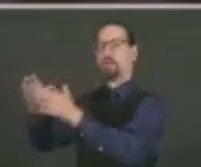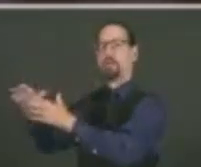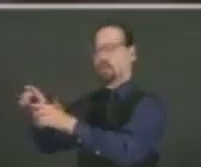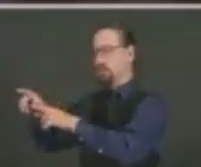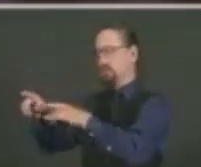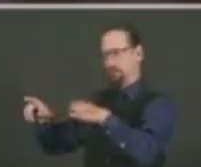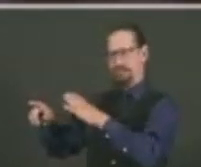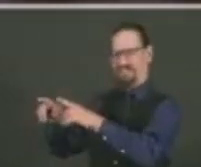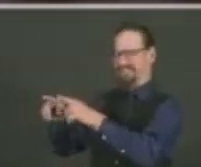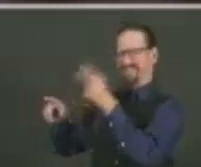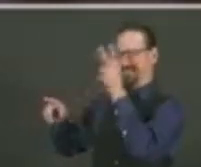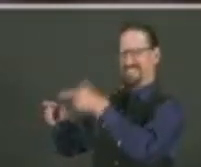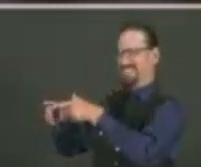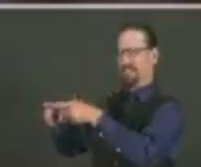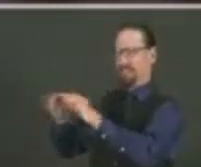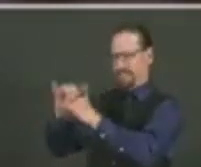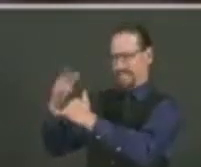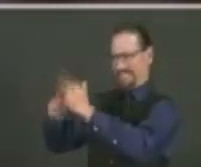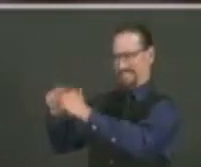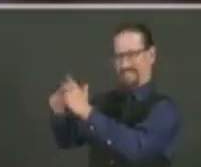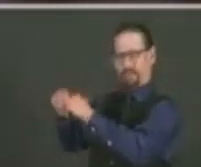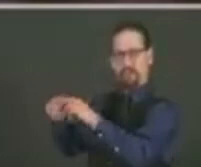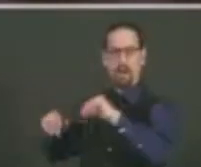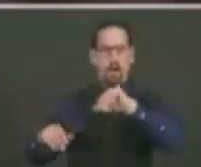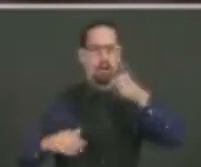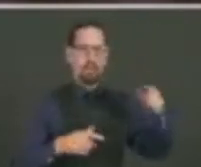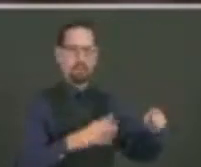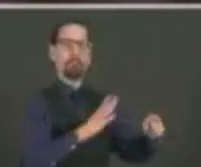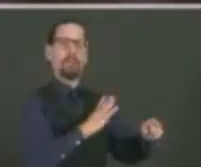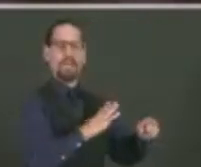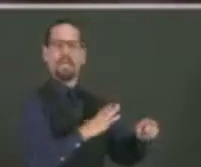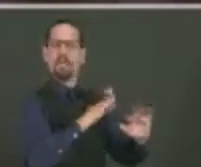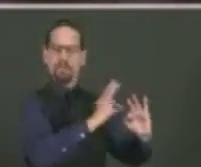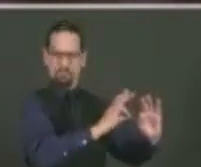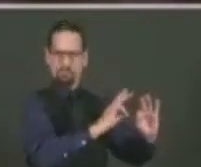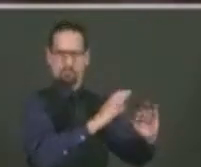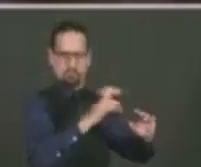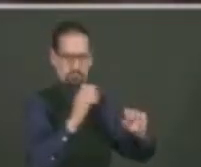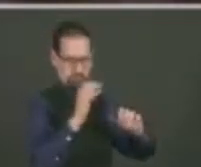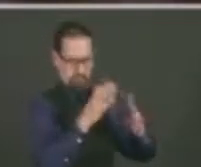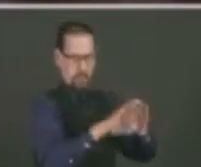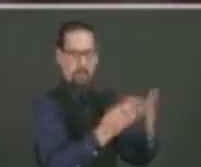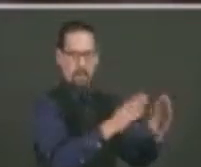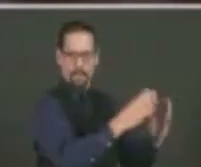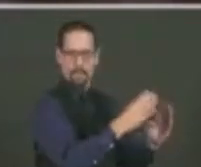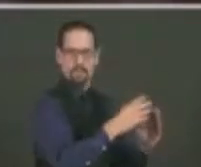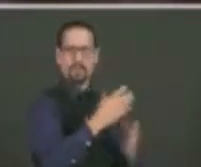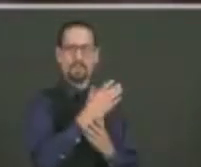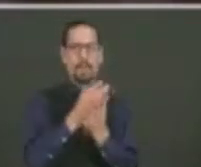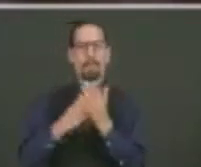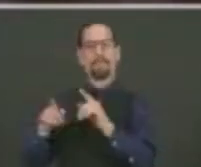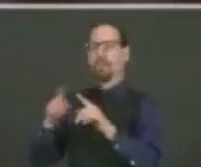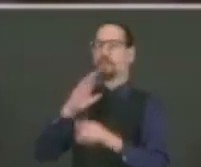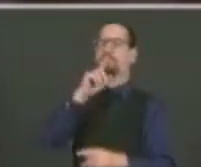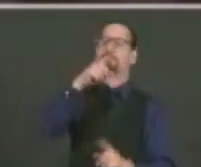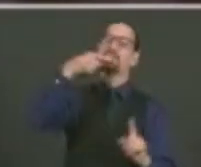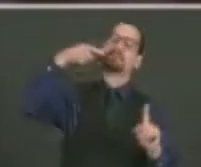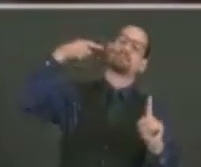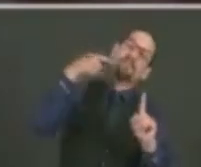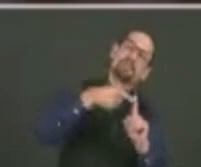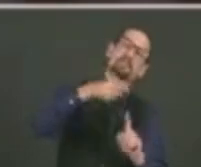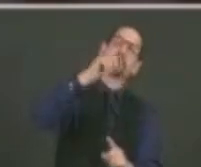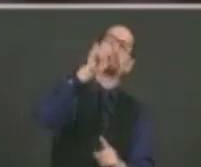approach. So I think we have to get all the details before we make assumptions or we listen to tweets. But from